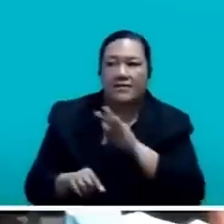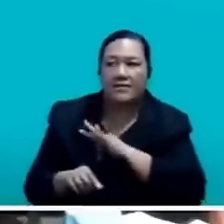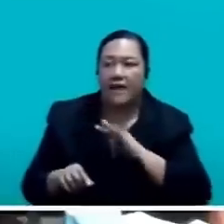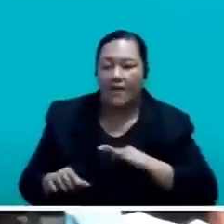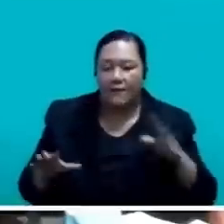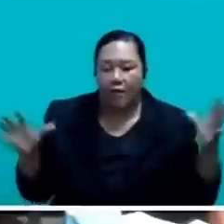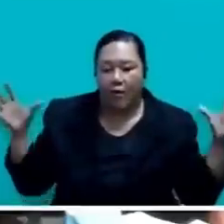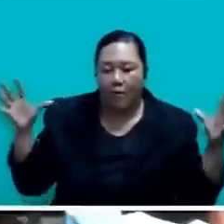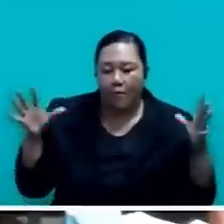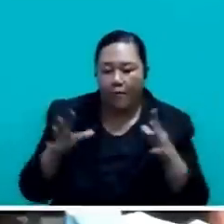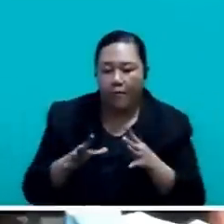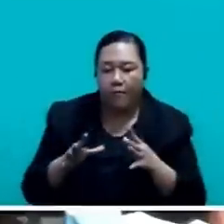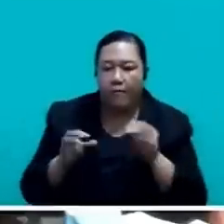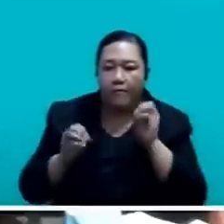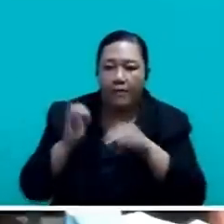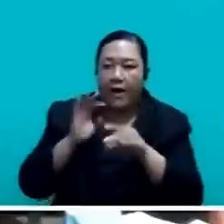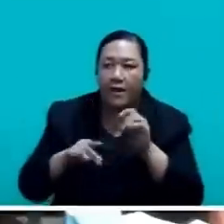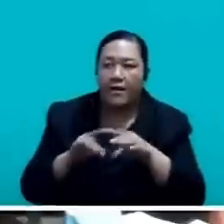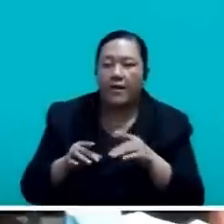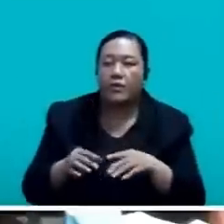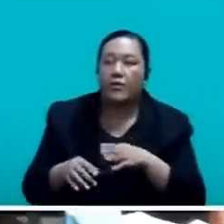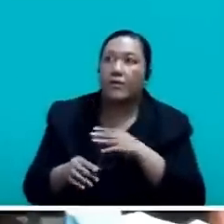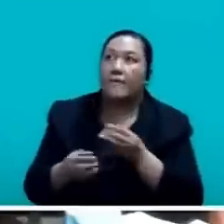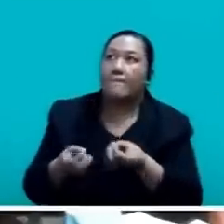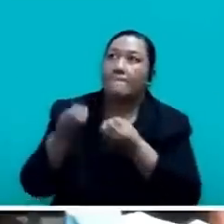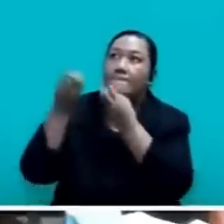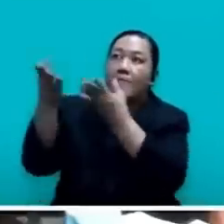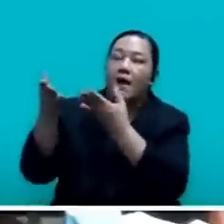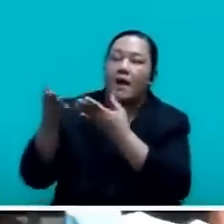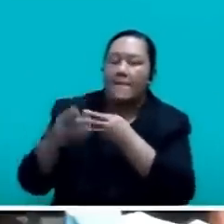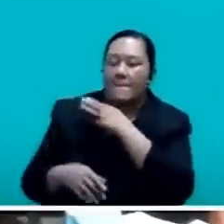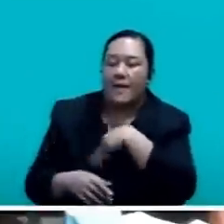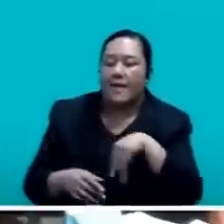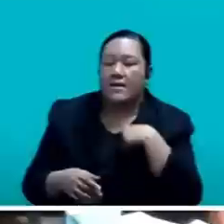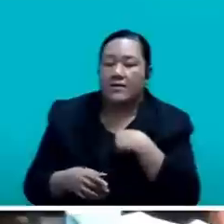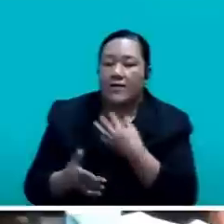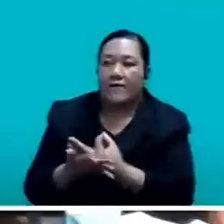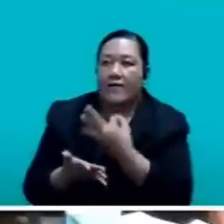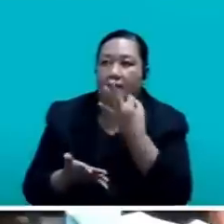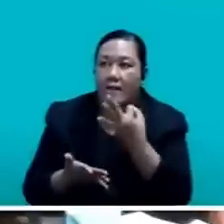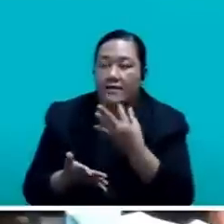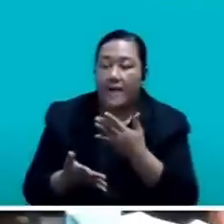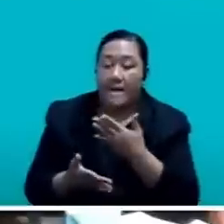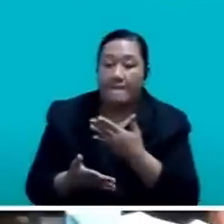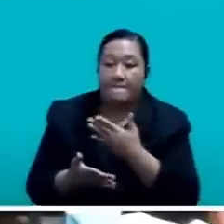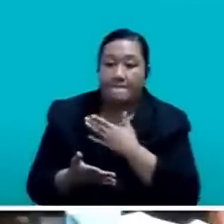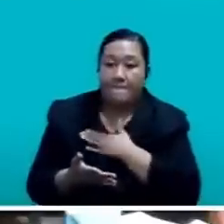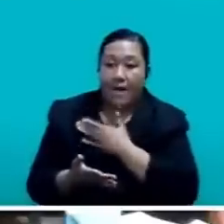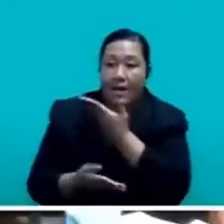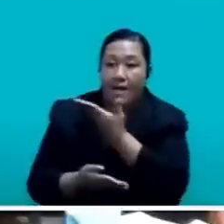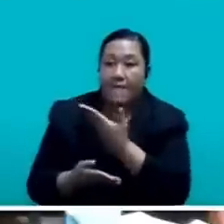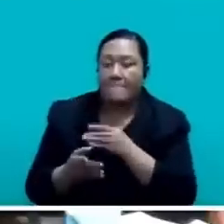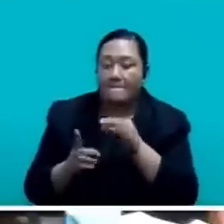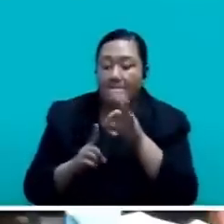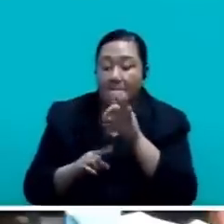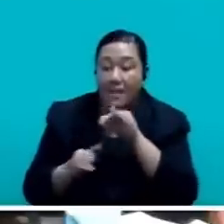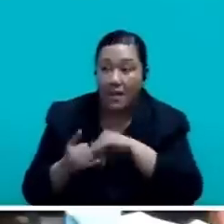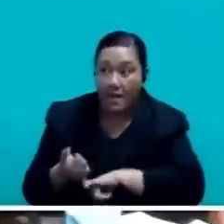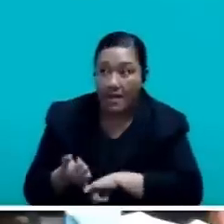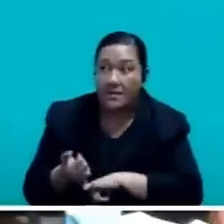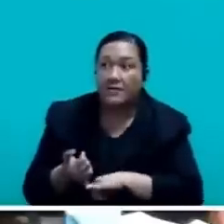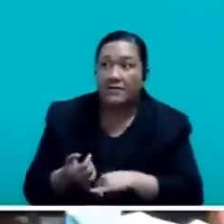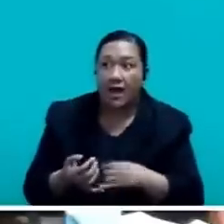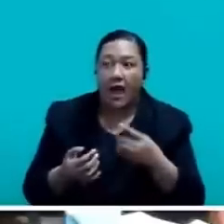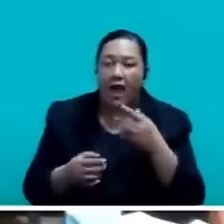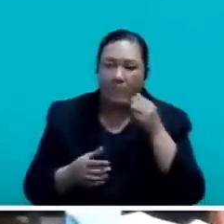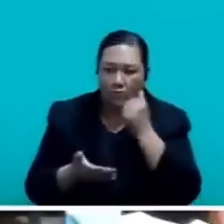request to the Ministry of Finance and my Parliament team, who I'm sure are locked onto the screen. Thank you for